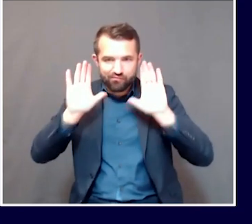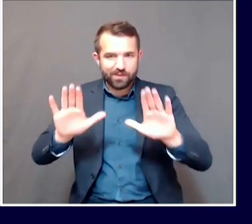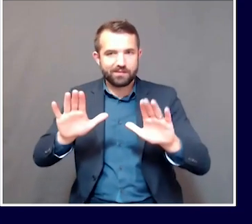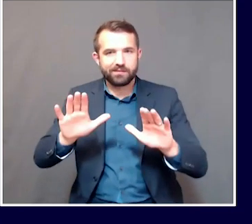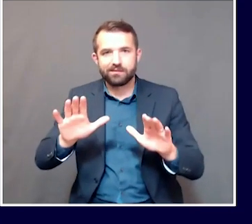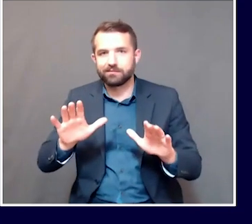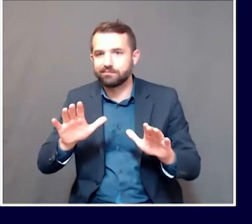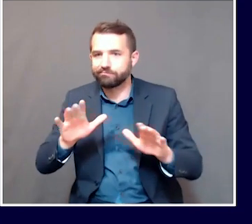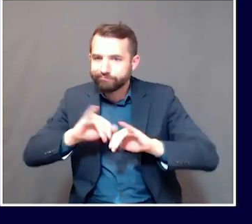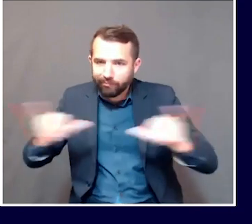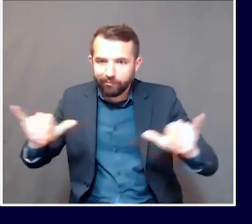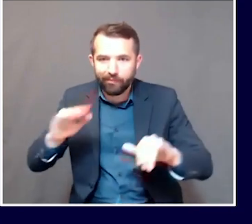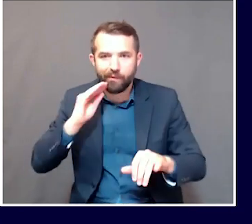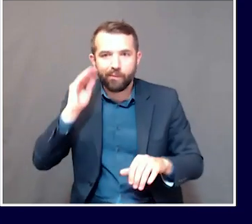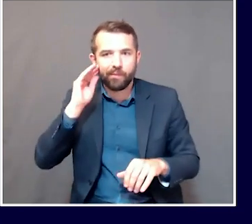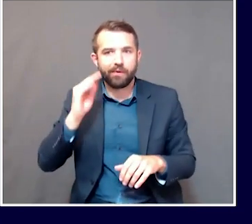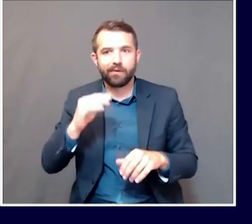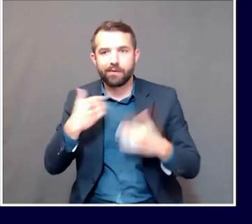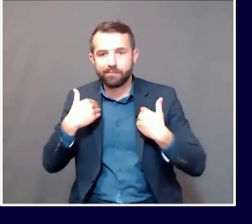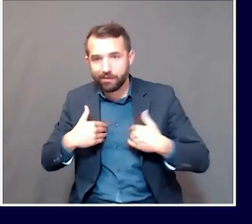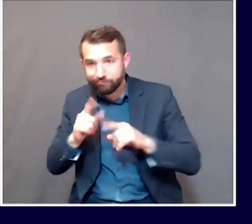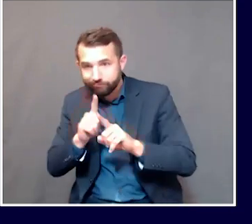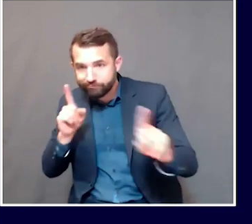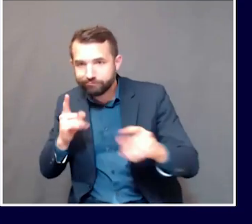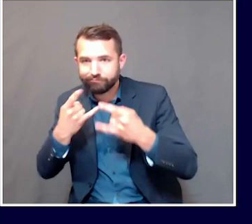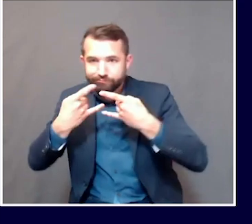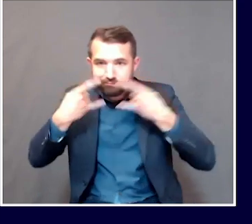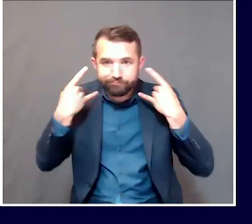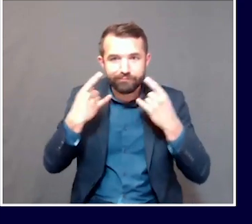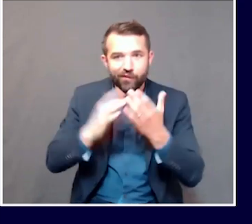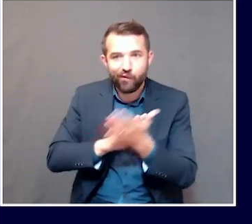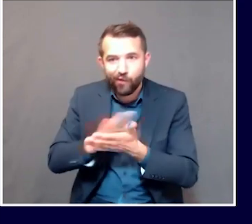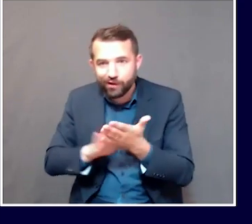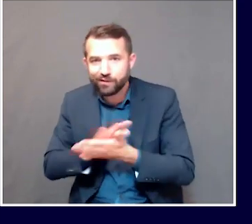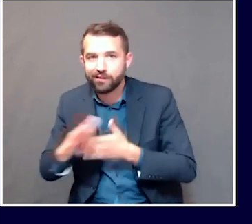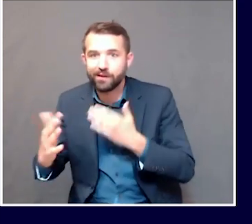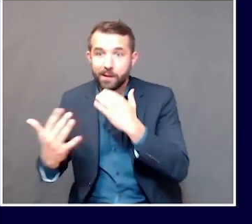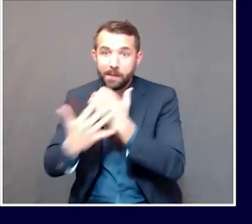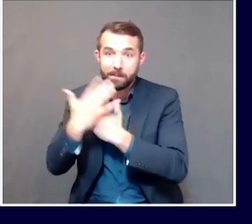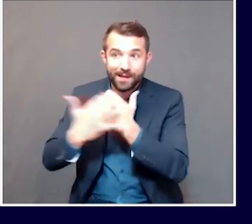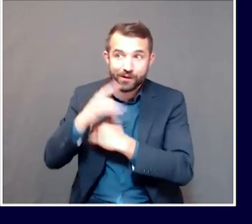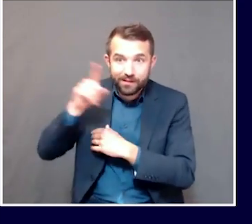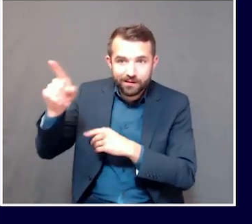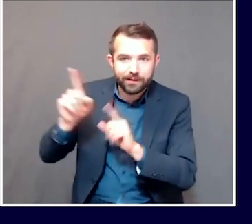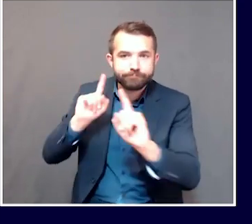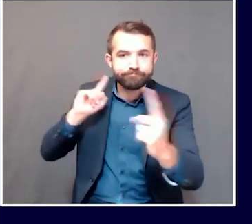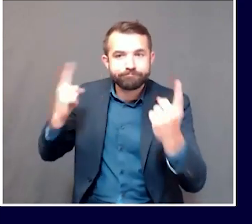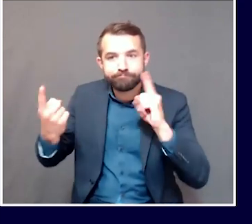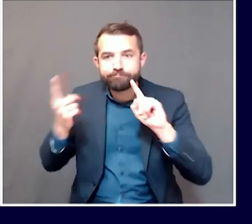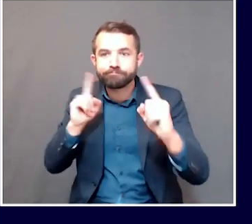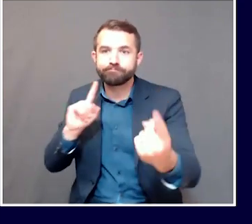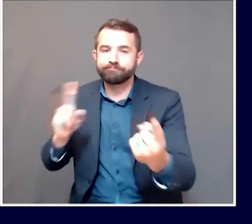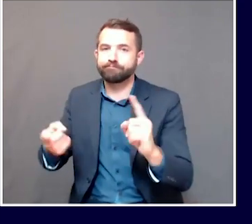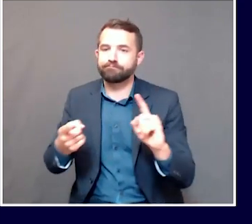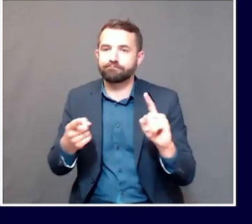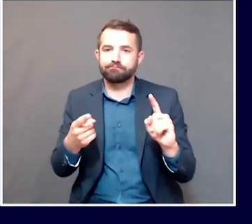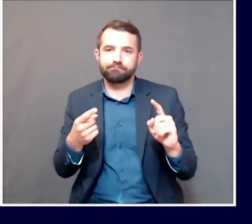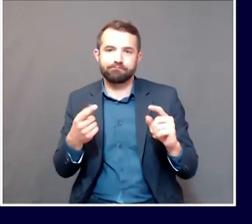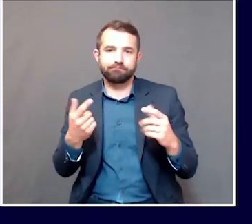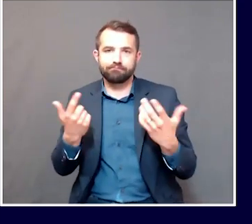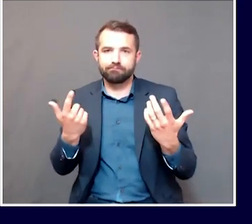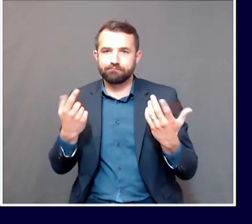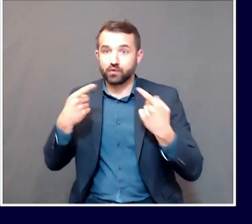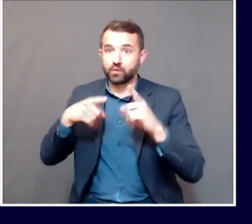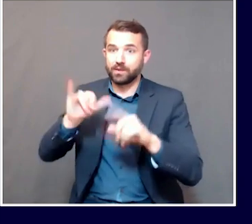another, keeping space from one person to another on the beach, so on and so forth. As we think about reopening, we want to make sure that we can keep